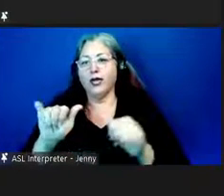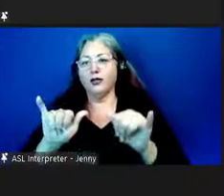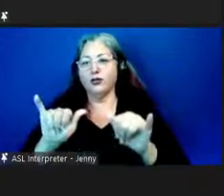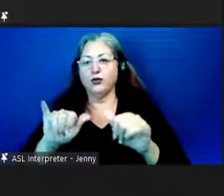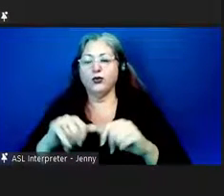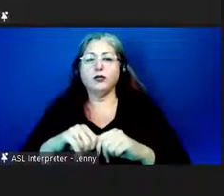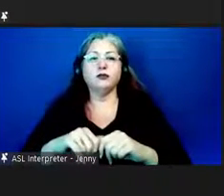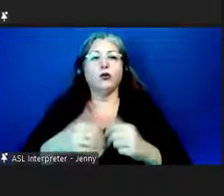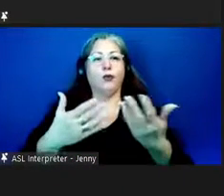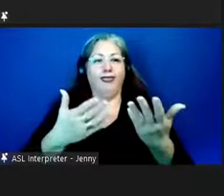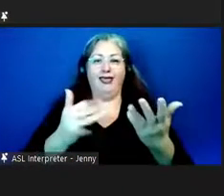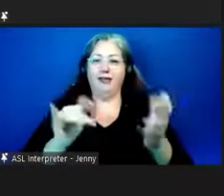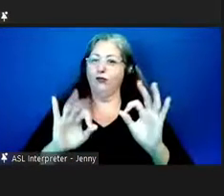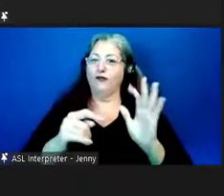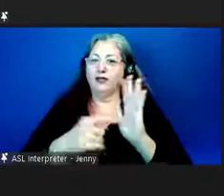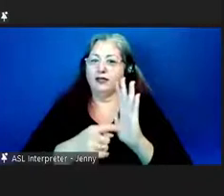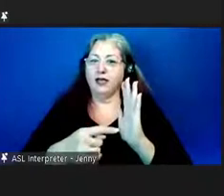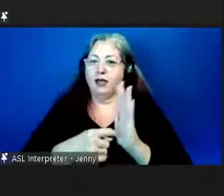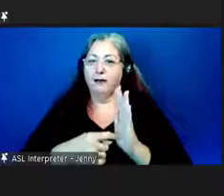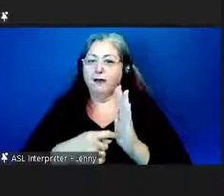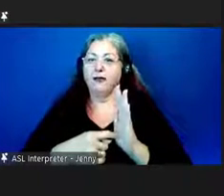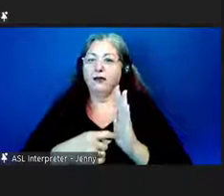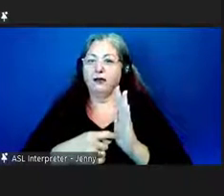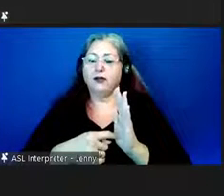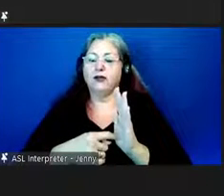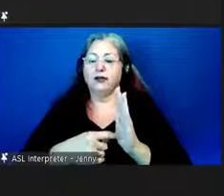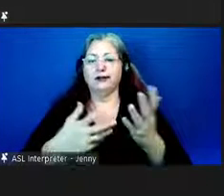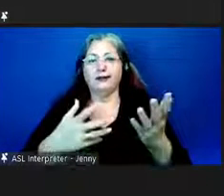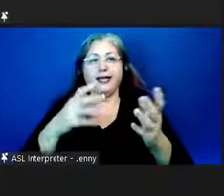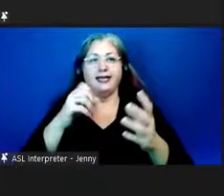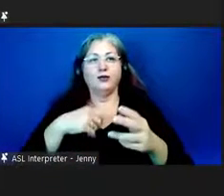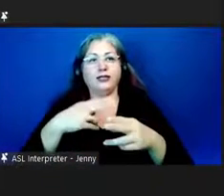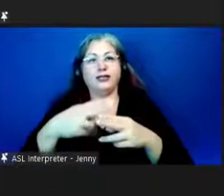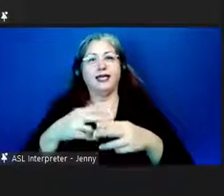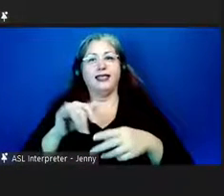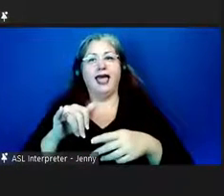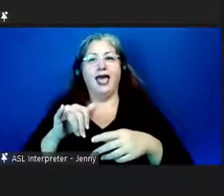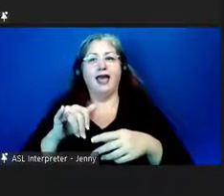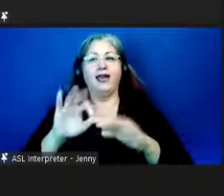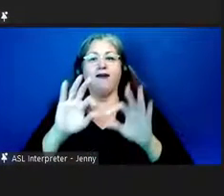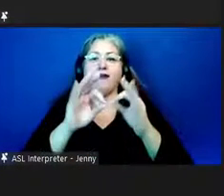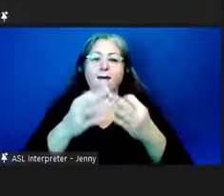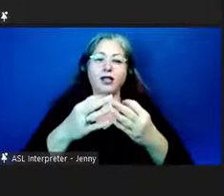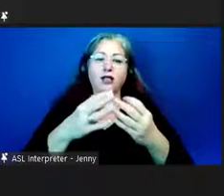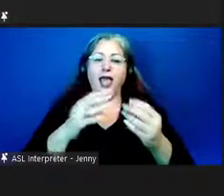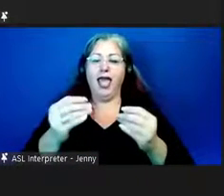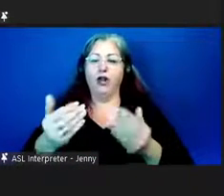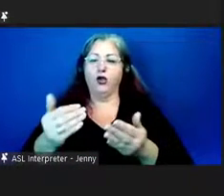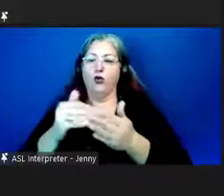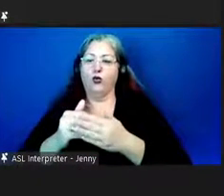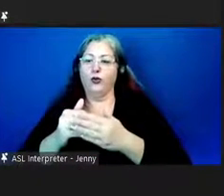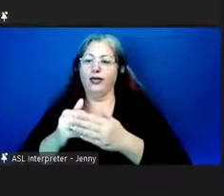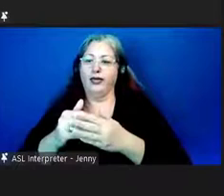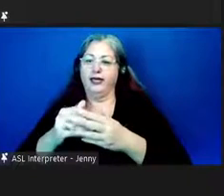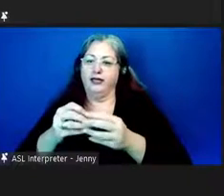the familial and the regenerated